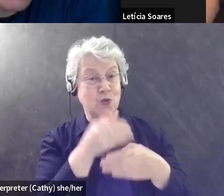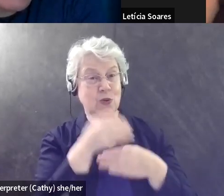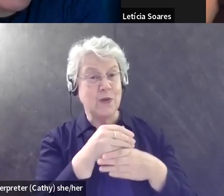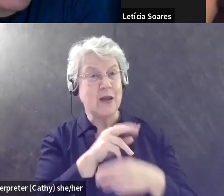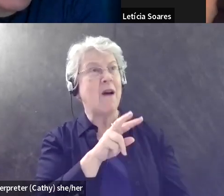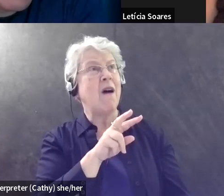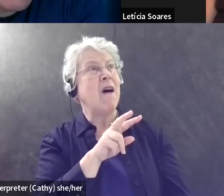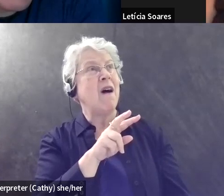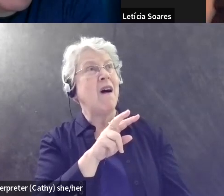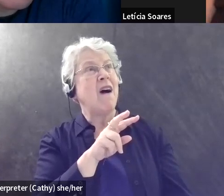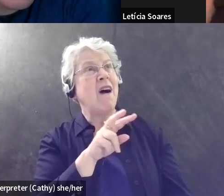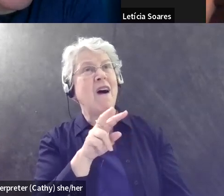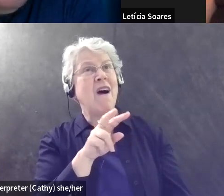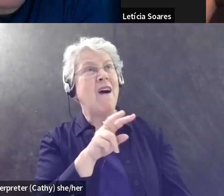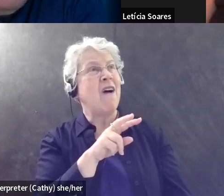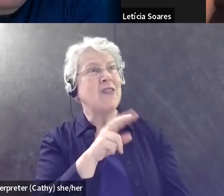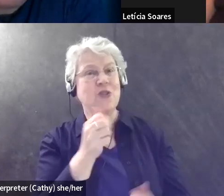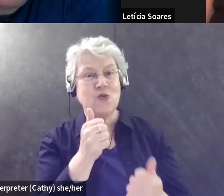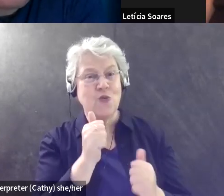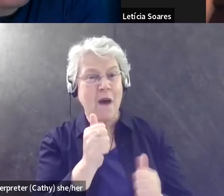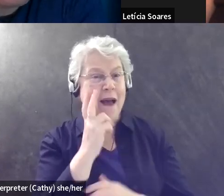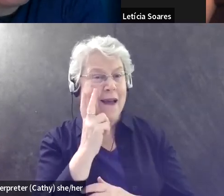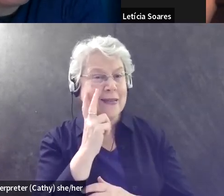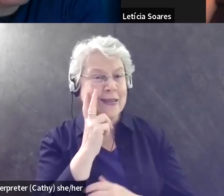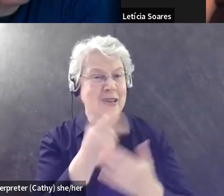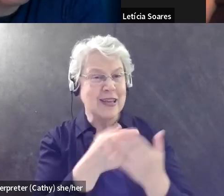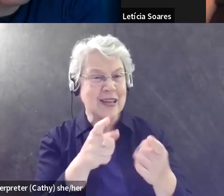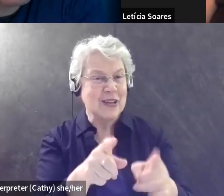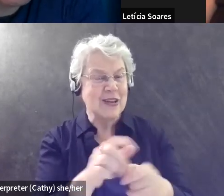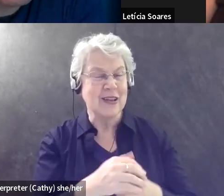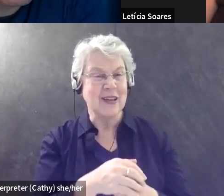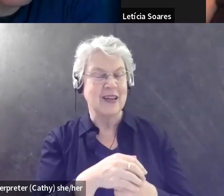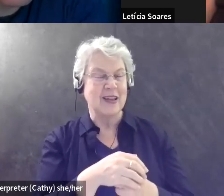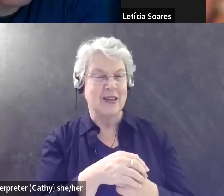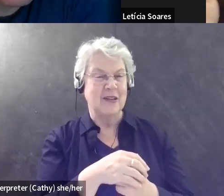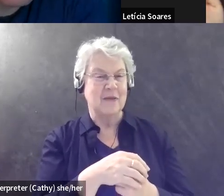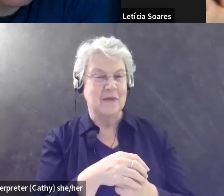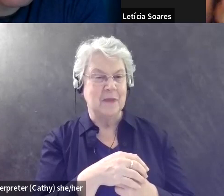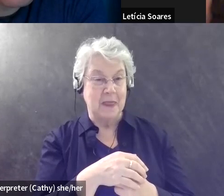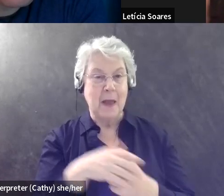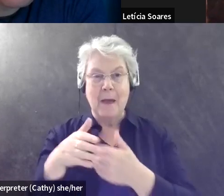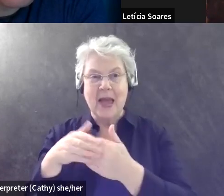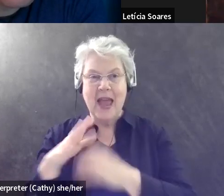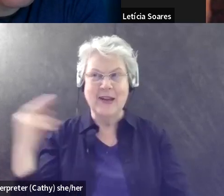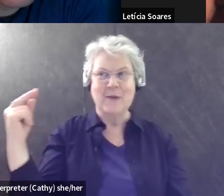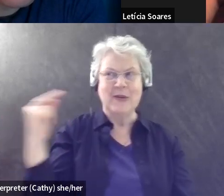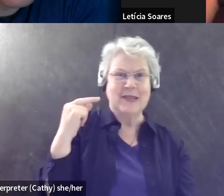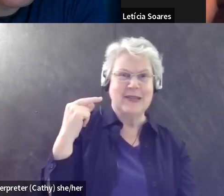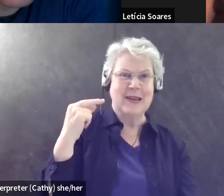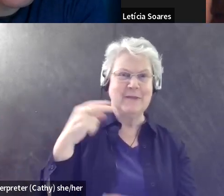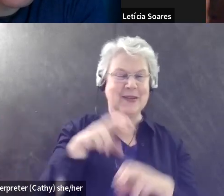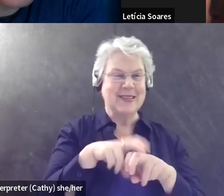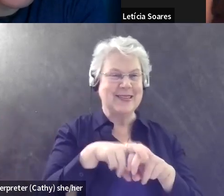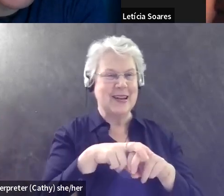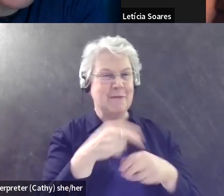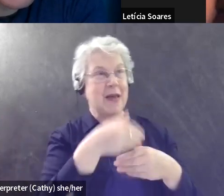I'm like, I'm going to give this a try and just see how it goes. And, uh, my neighbors could see me sitting by the window